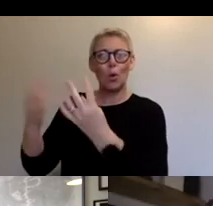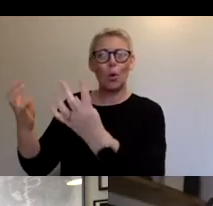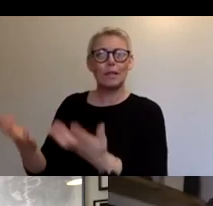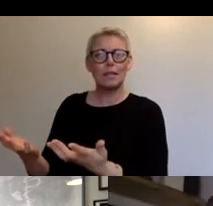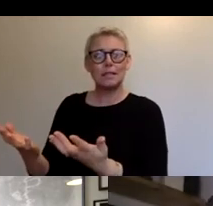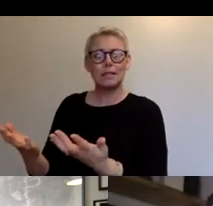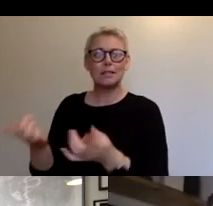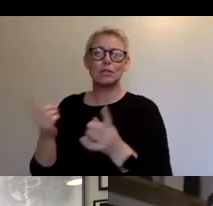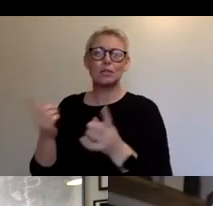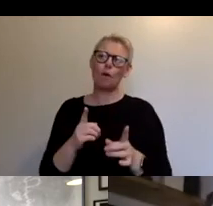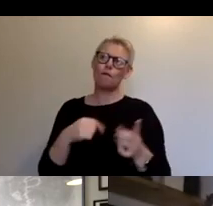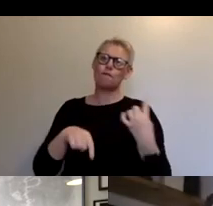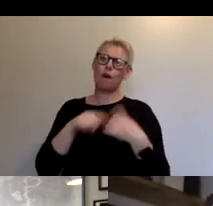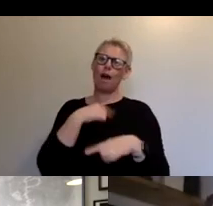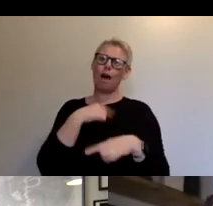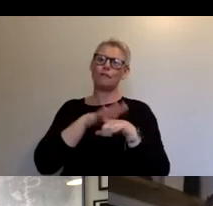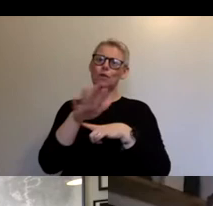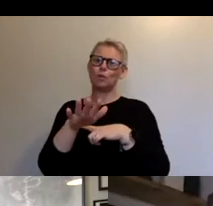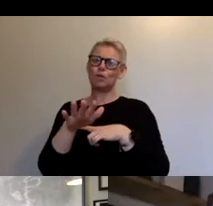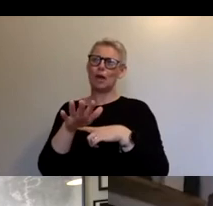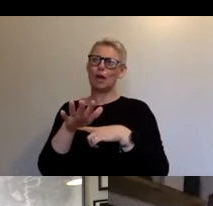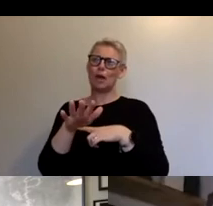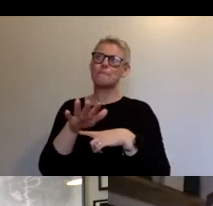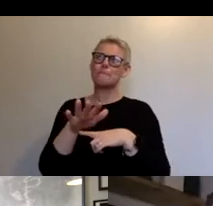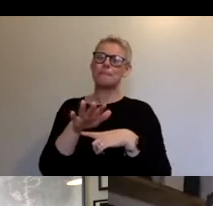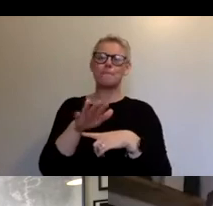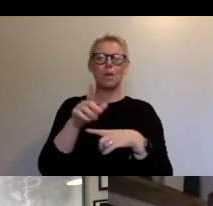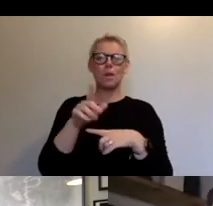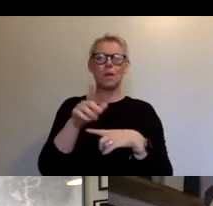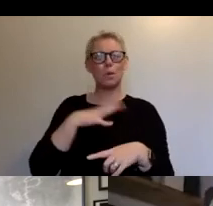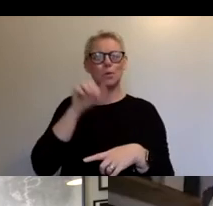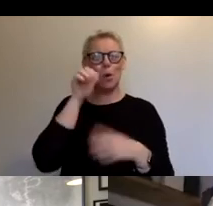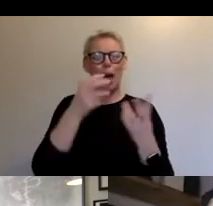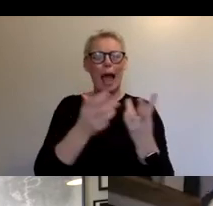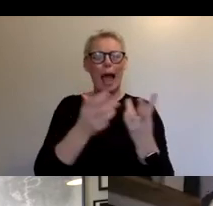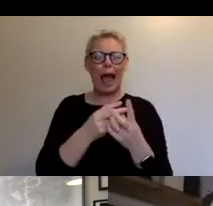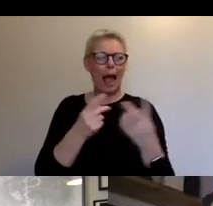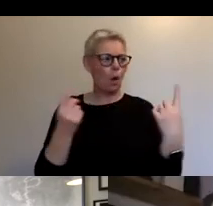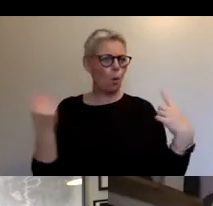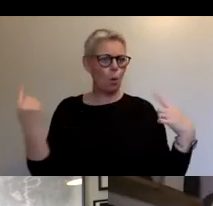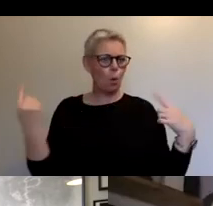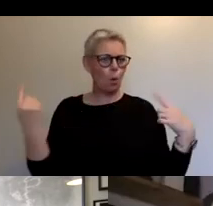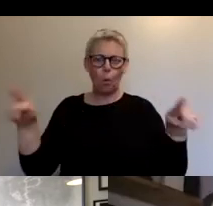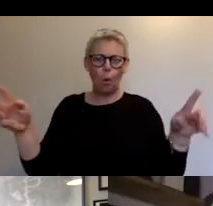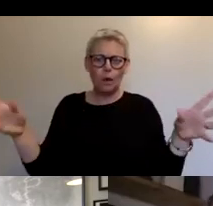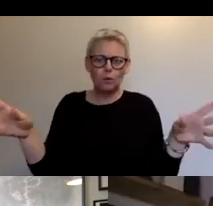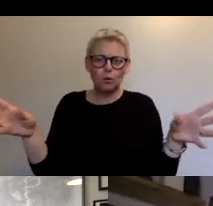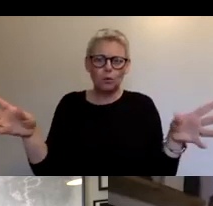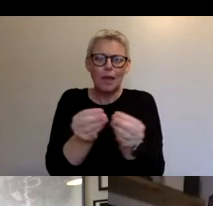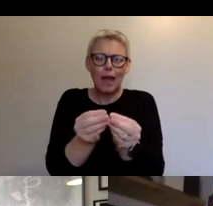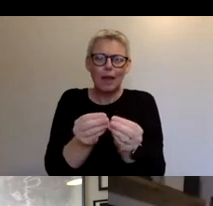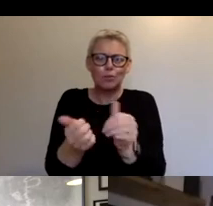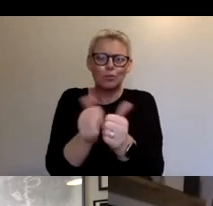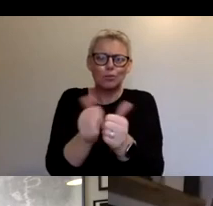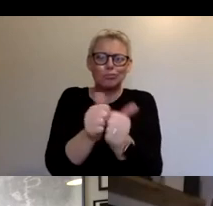is looking at that hybrid model, how we bring those offerings together to compliment each other. Um, but also to expand the,